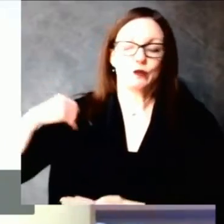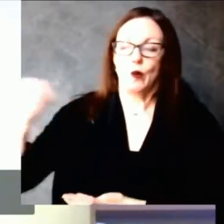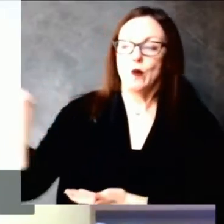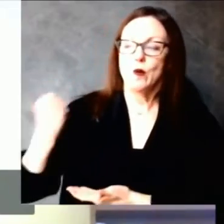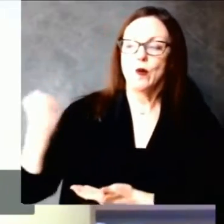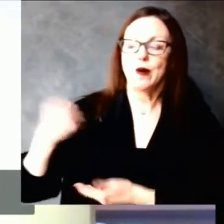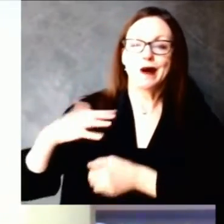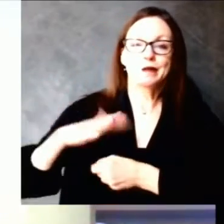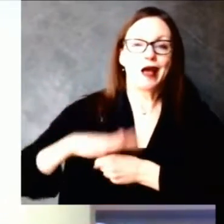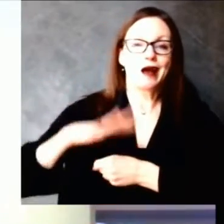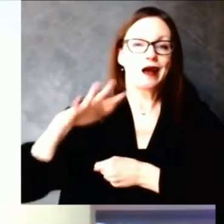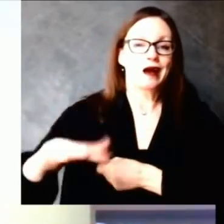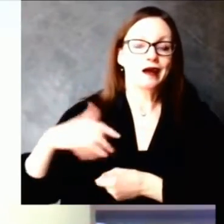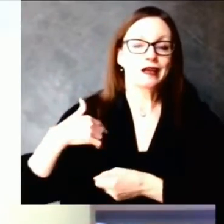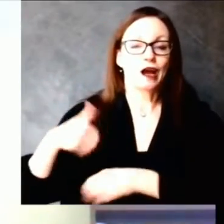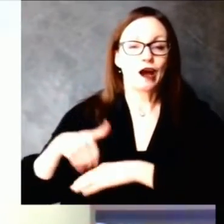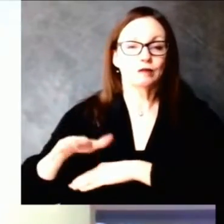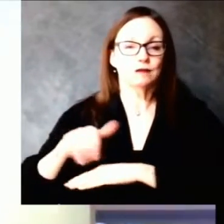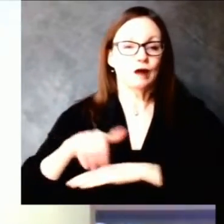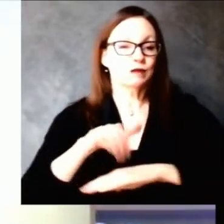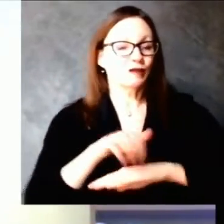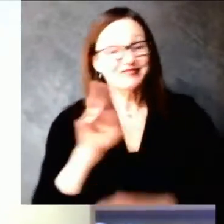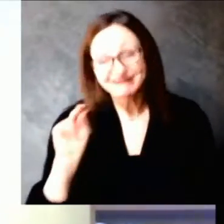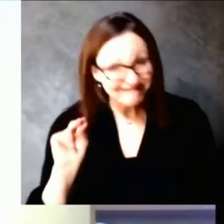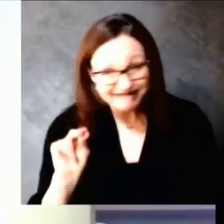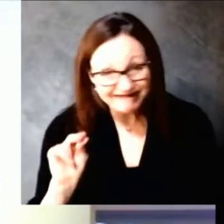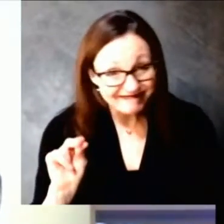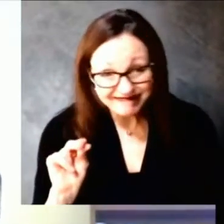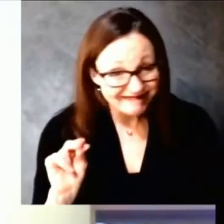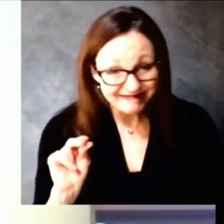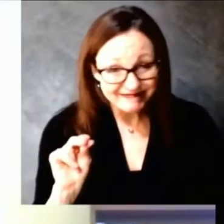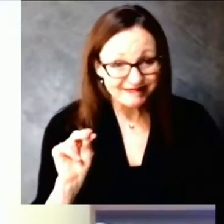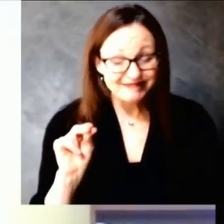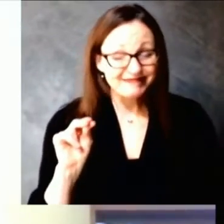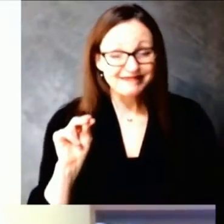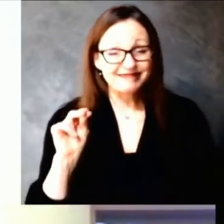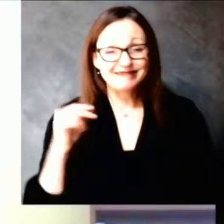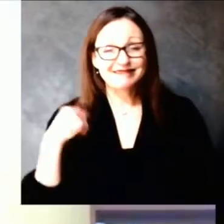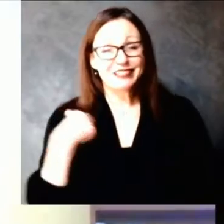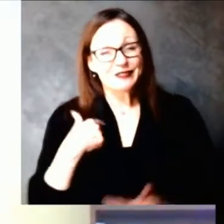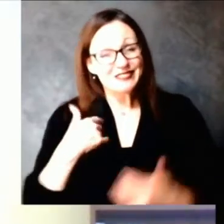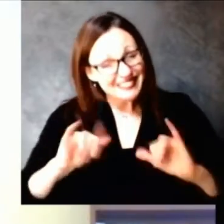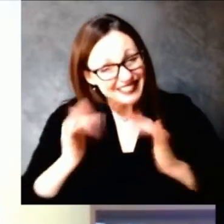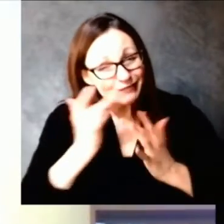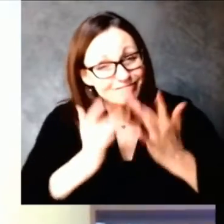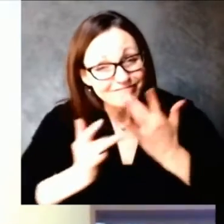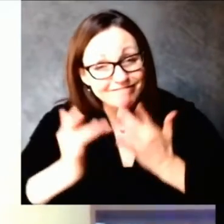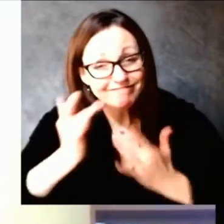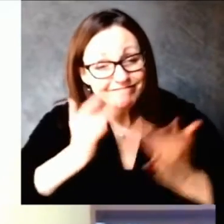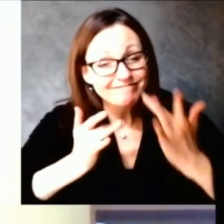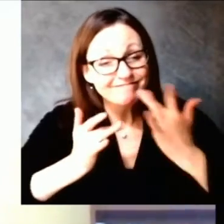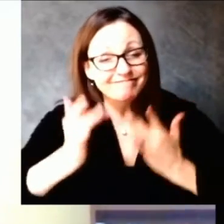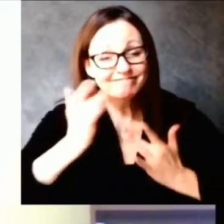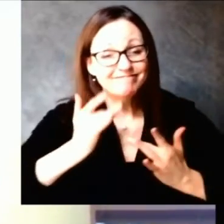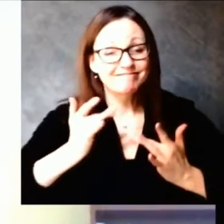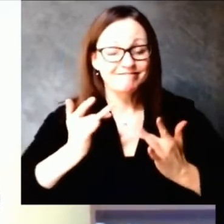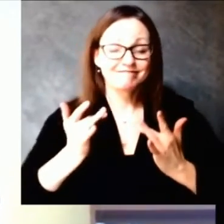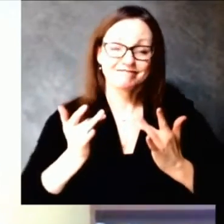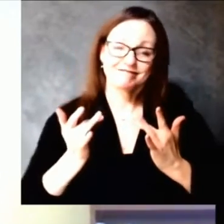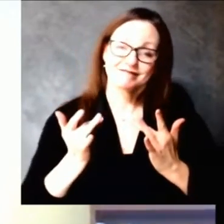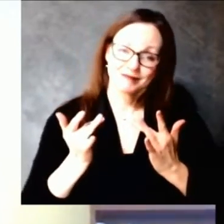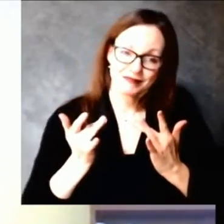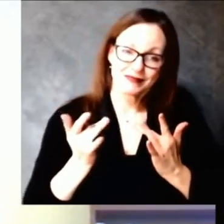inventory that was in place. I know that's true. I've talked to health care providers. They are very nervous